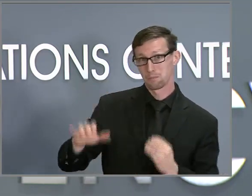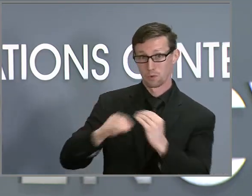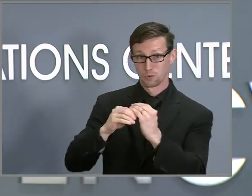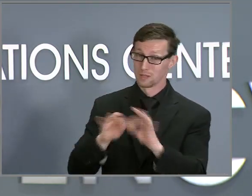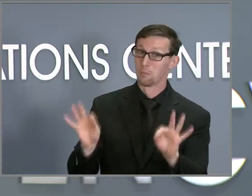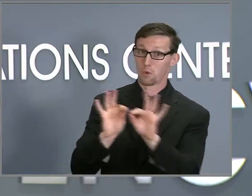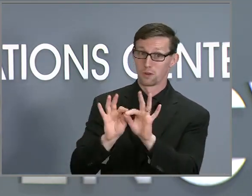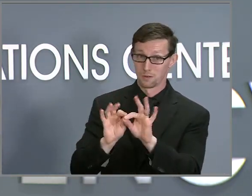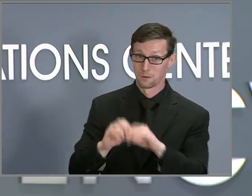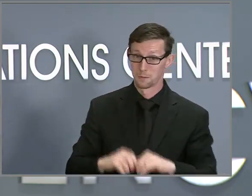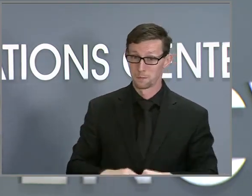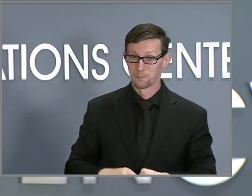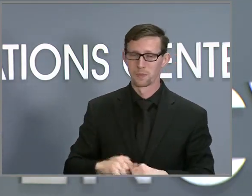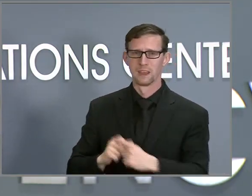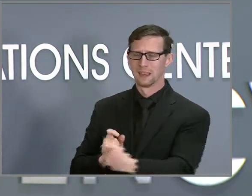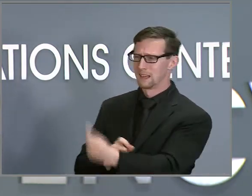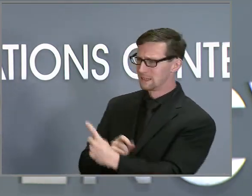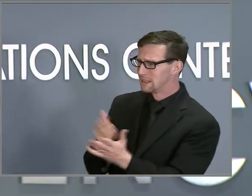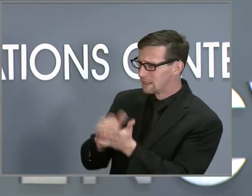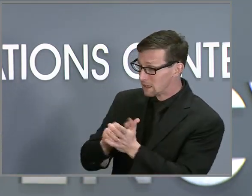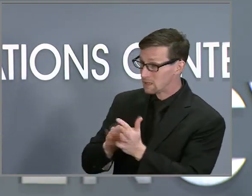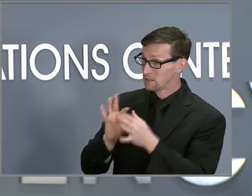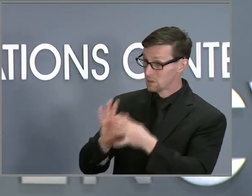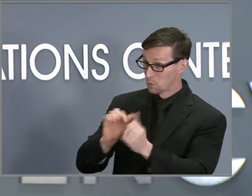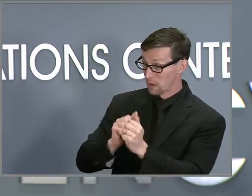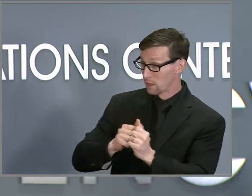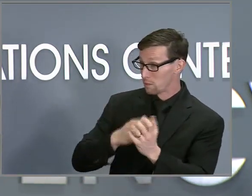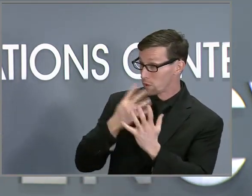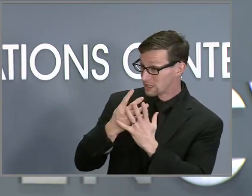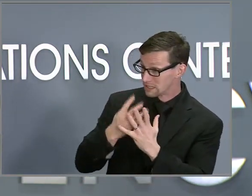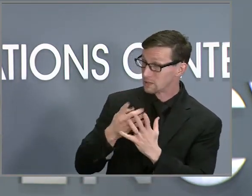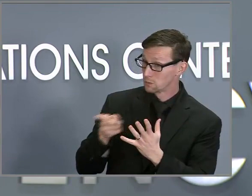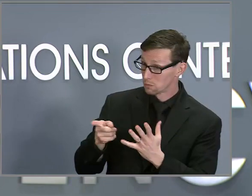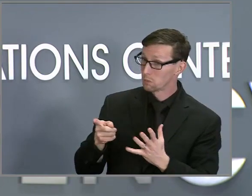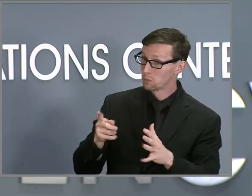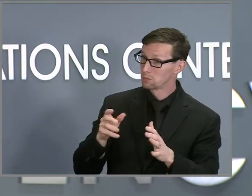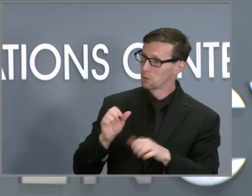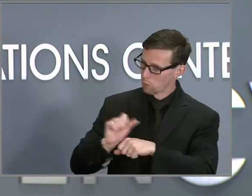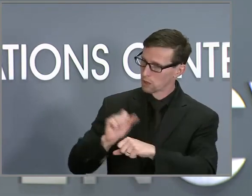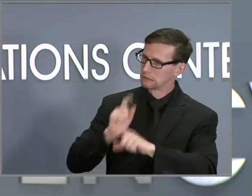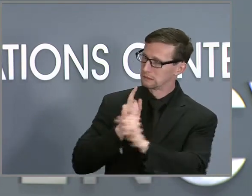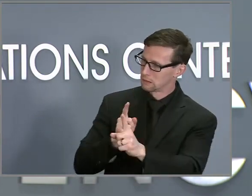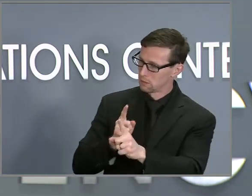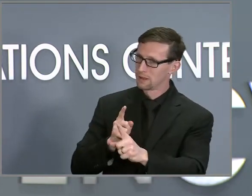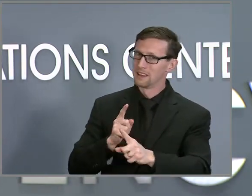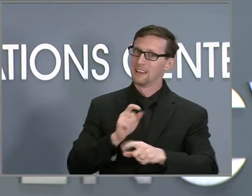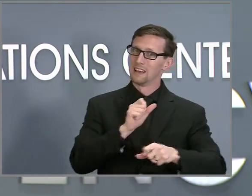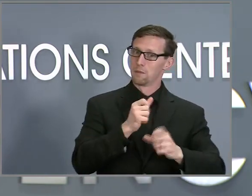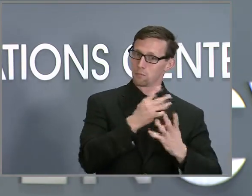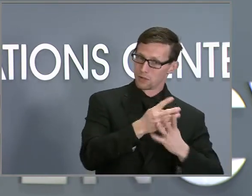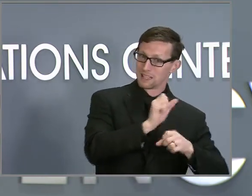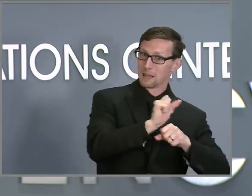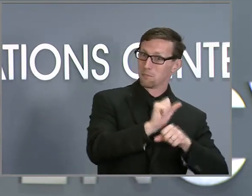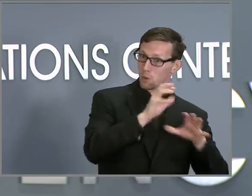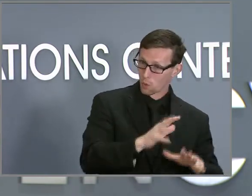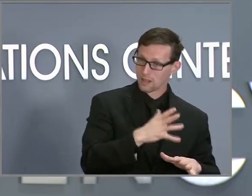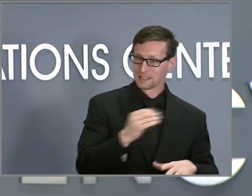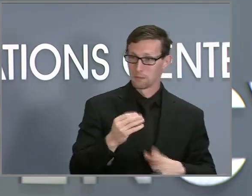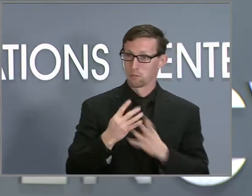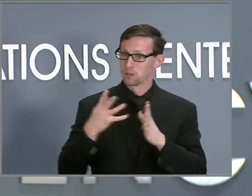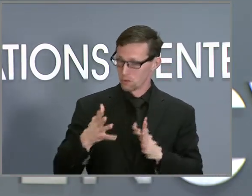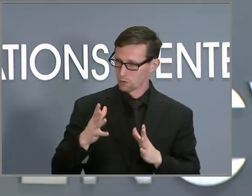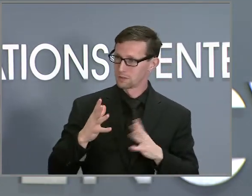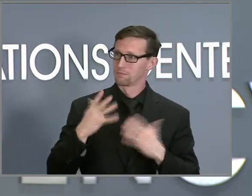you all have been working on an incentive program to get more of the employees vaccinated there. Will there be any kind of incentive for employees to get the booster shot? You know, we will